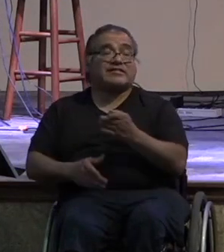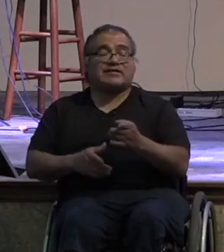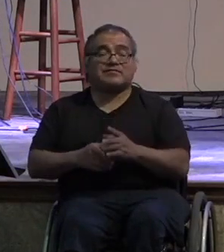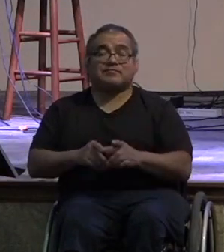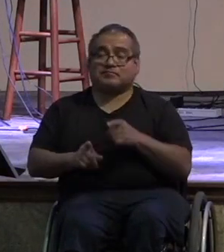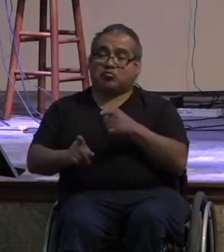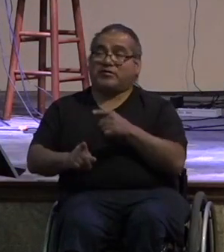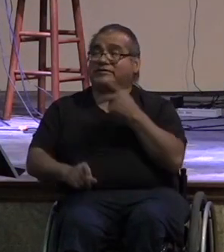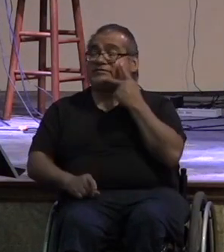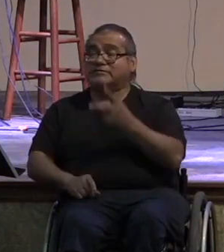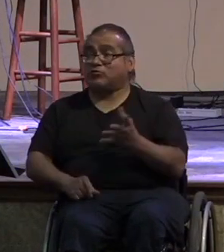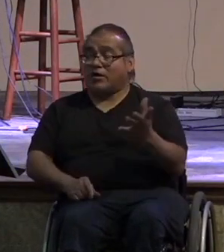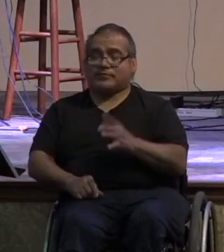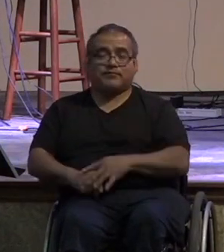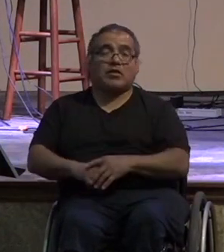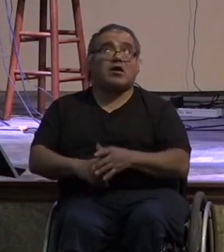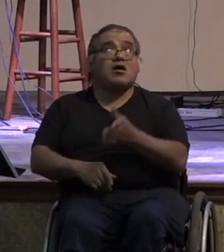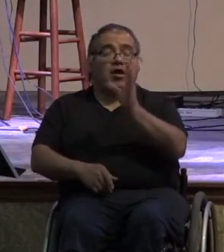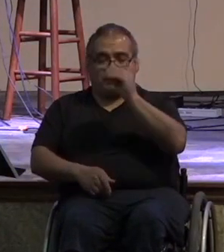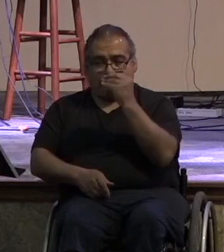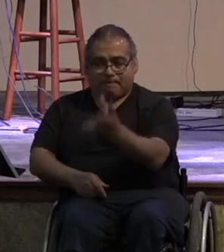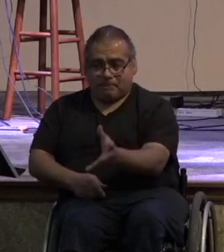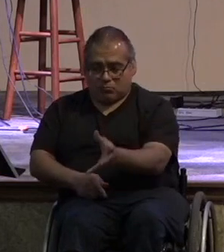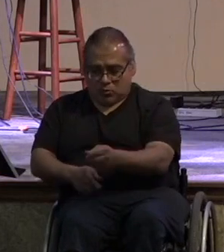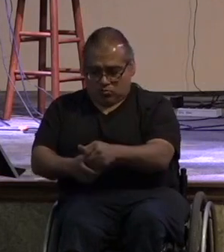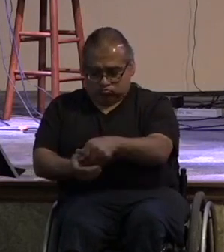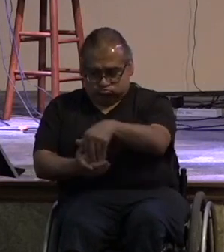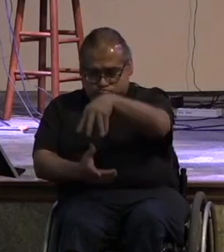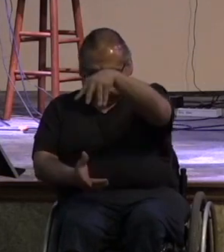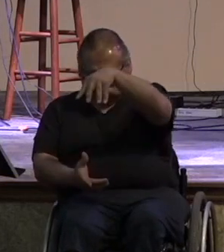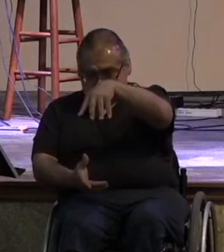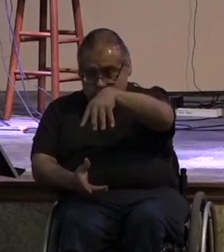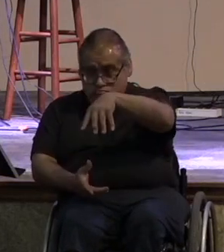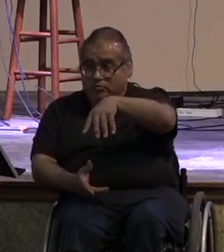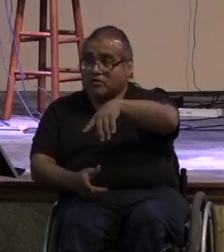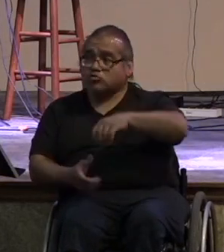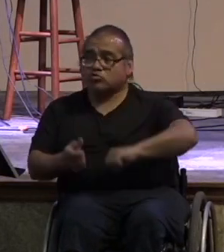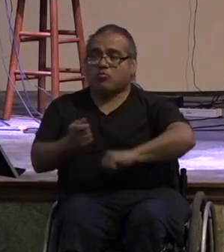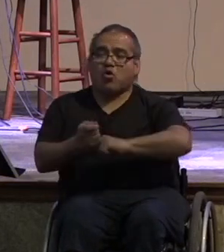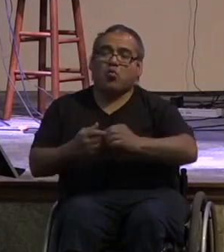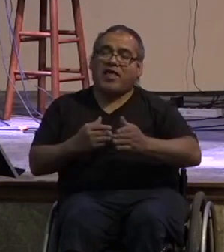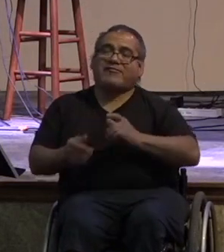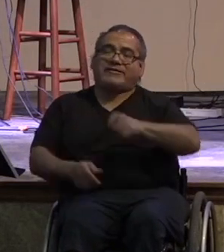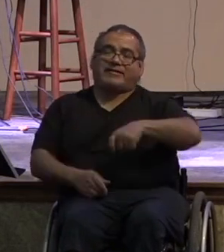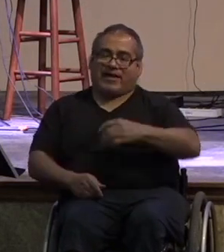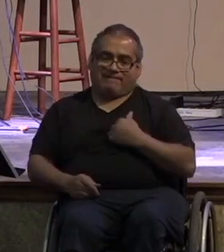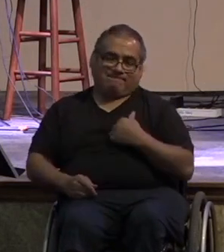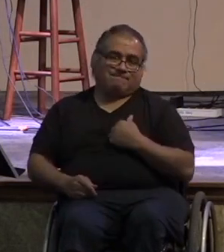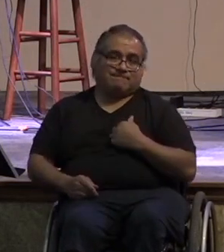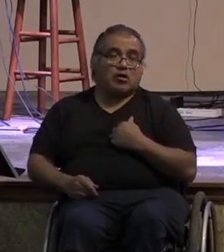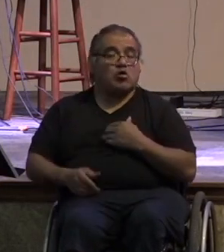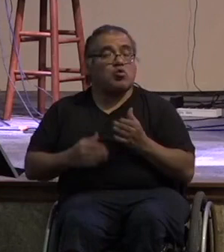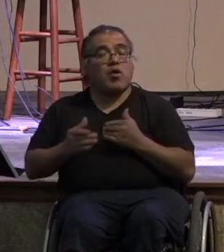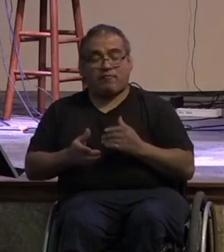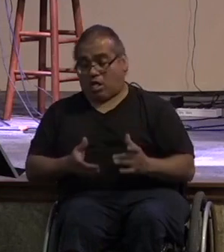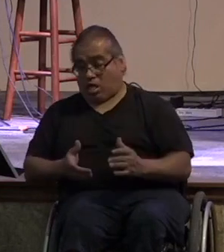provides abundance to support need second corinthians 8 15 as it is written whoever